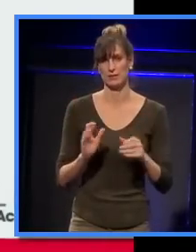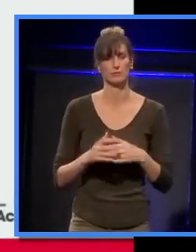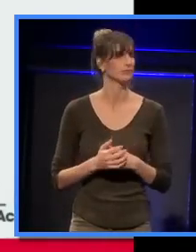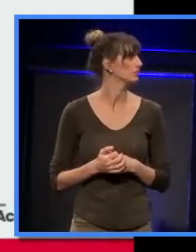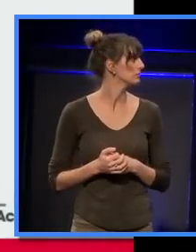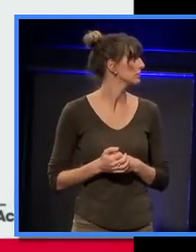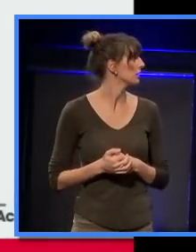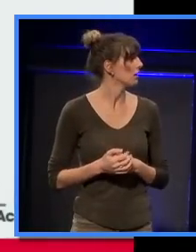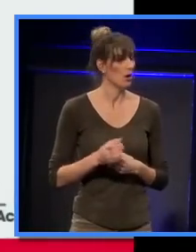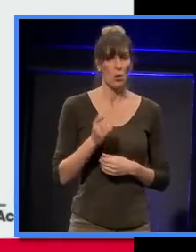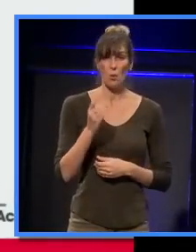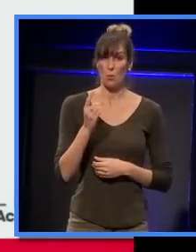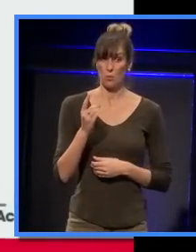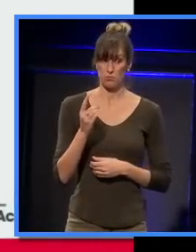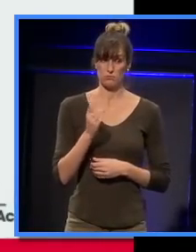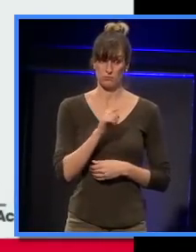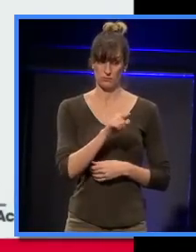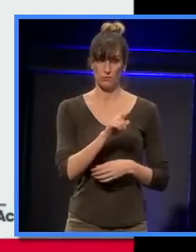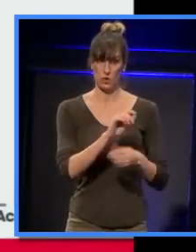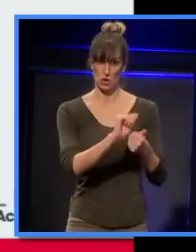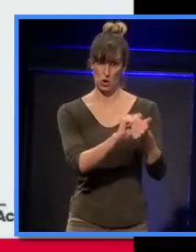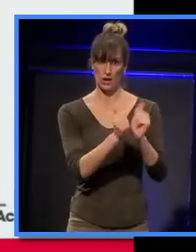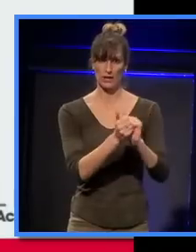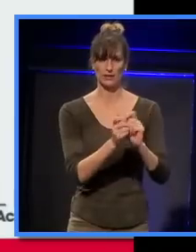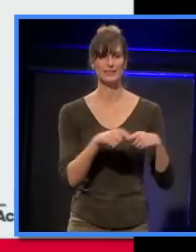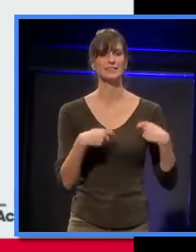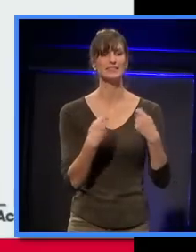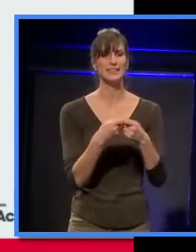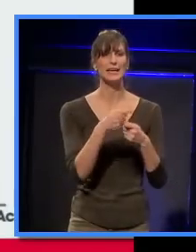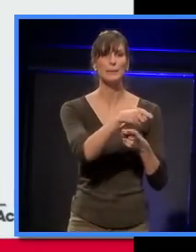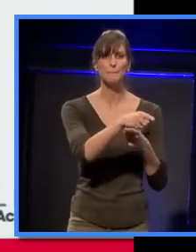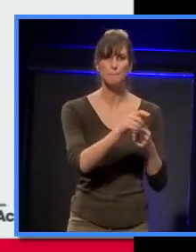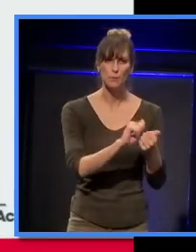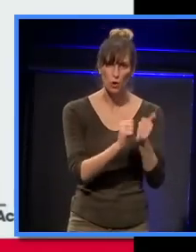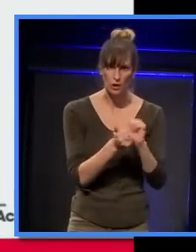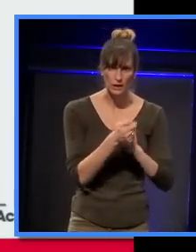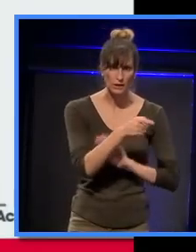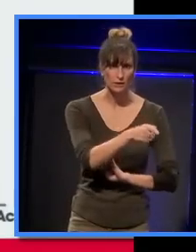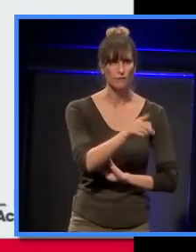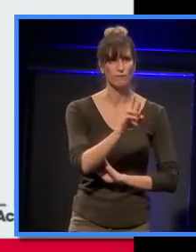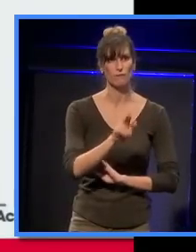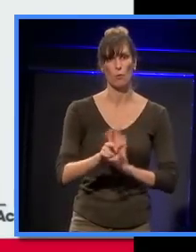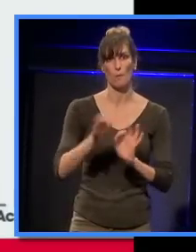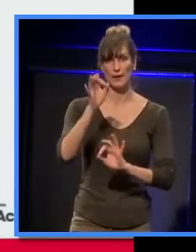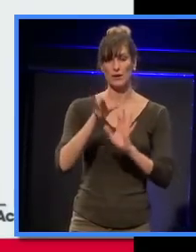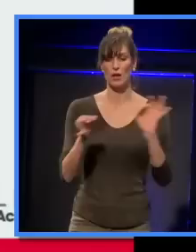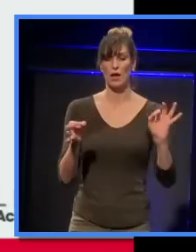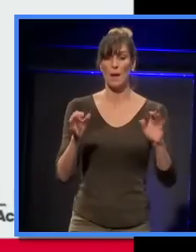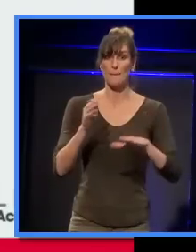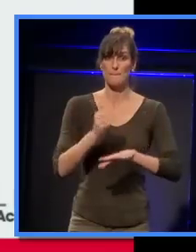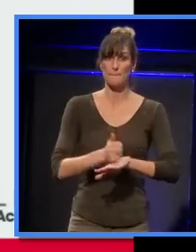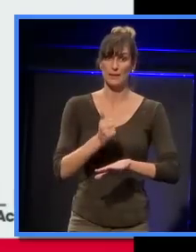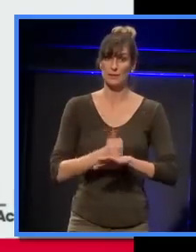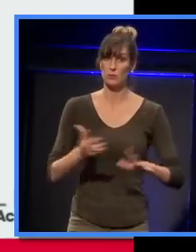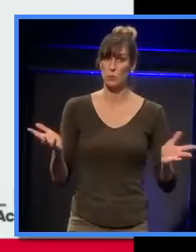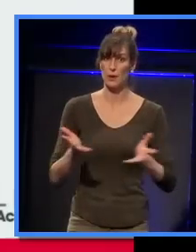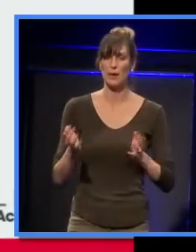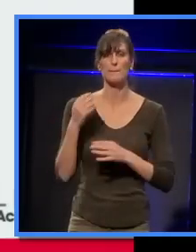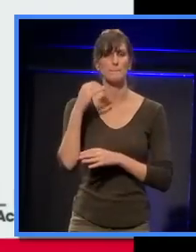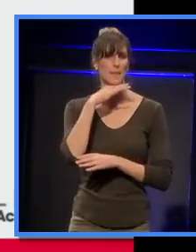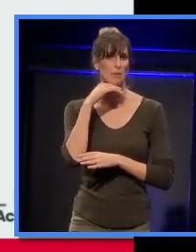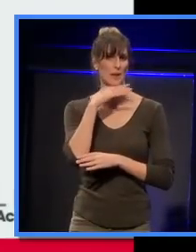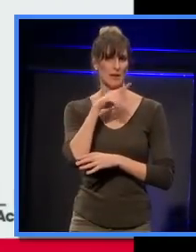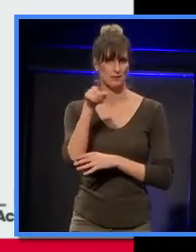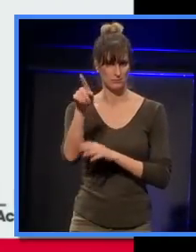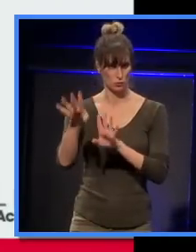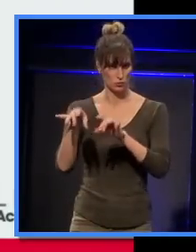colleagues who was in our team there for the commissioning measurements is from our Melbourne office, who was previously the